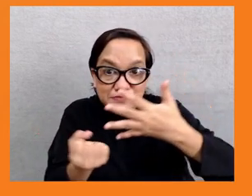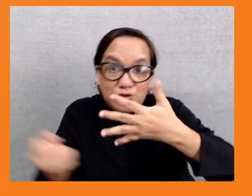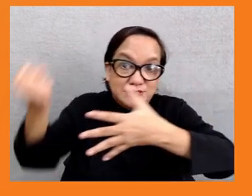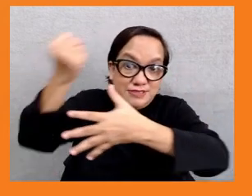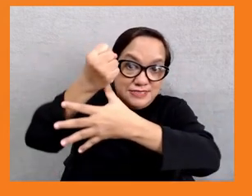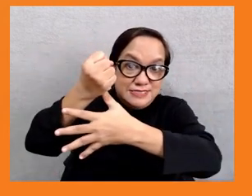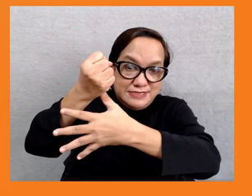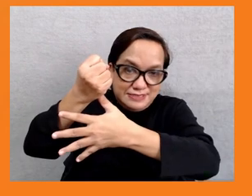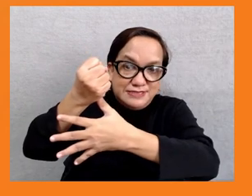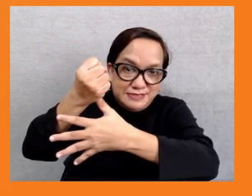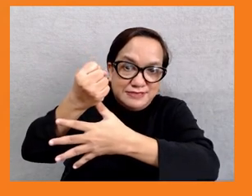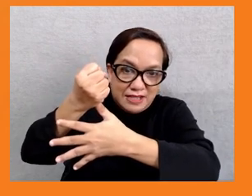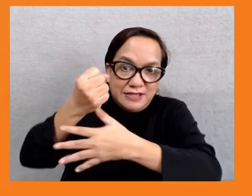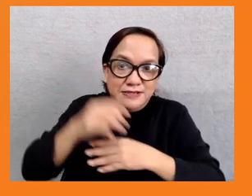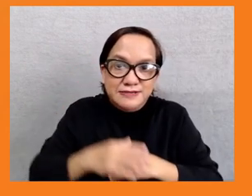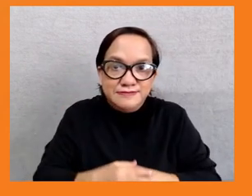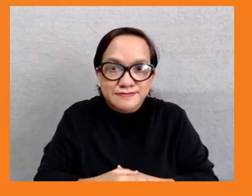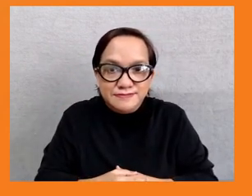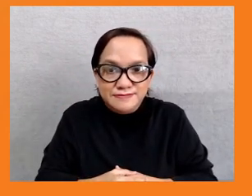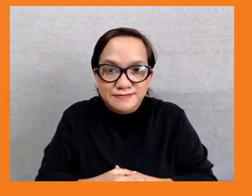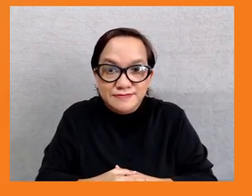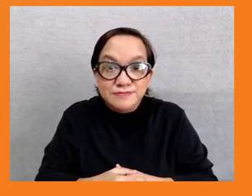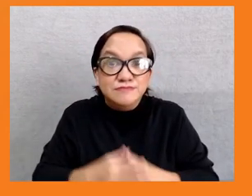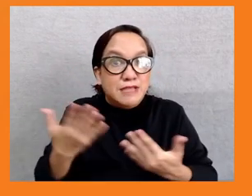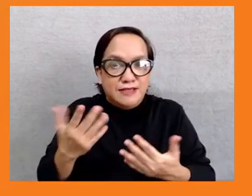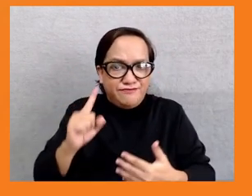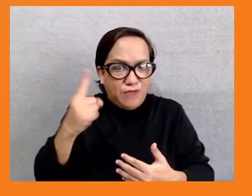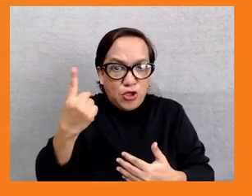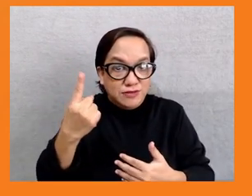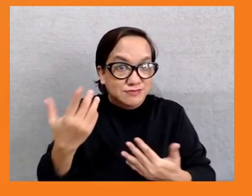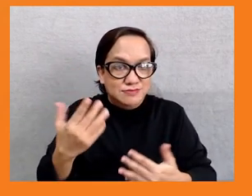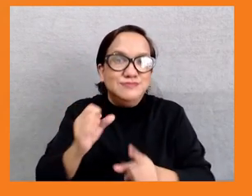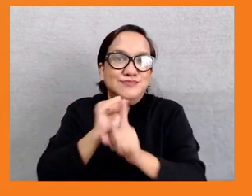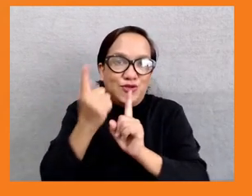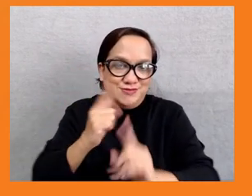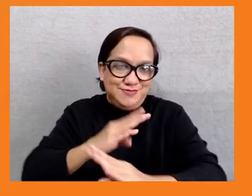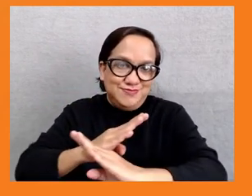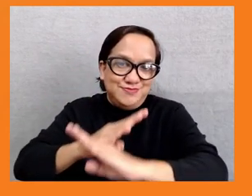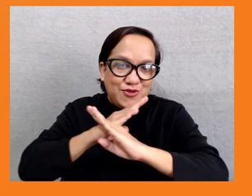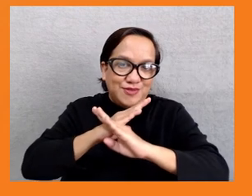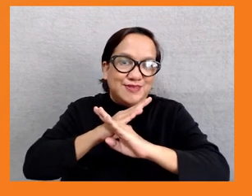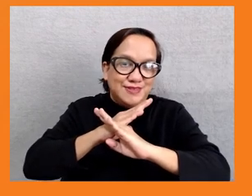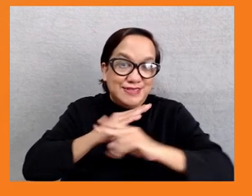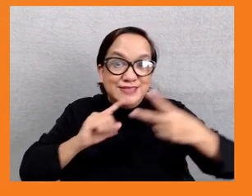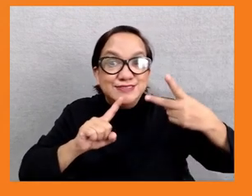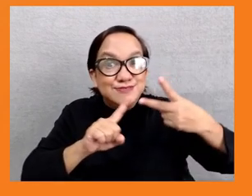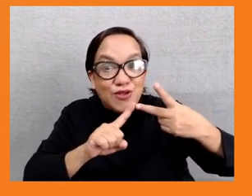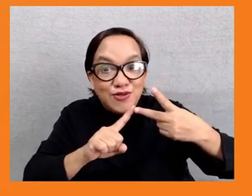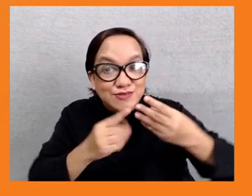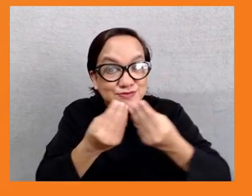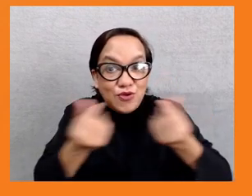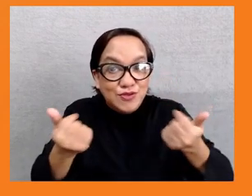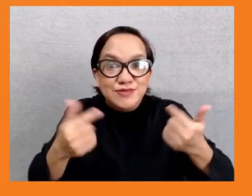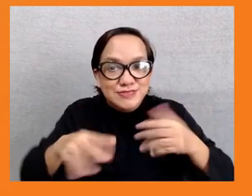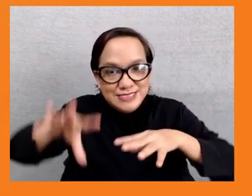to strengthen social protection systems. Second is to remediate scarring effects from learning loss and unemployment caused by the pandemic.